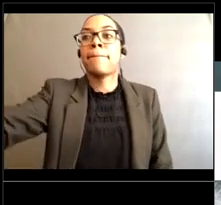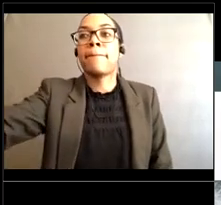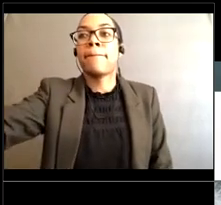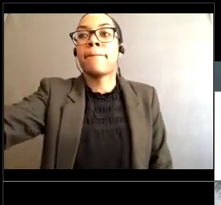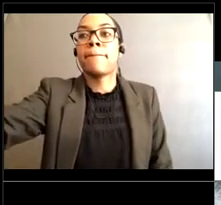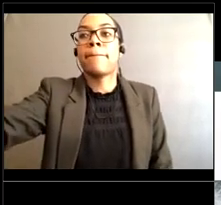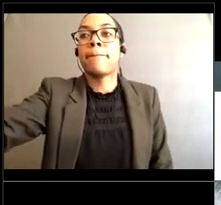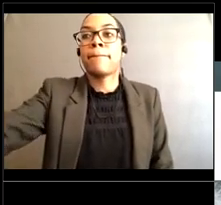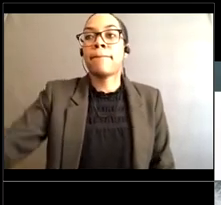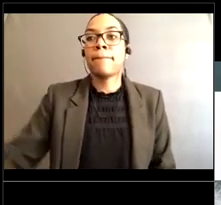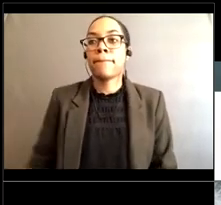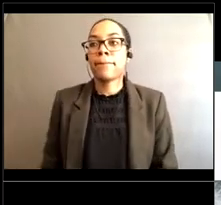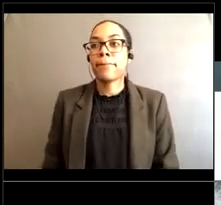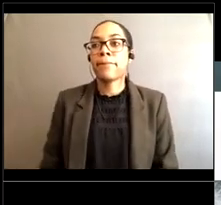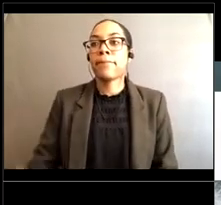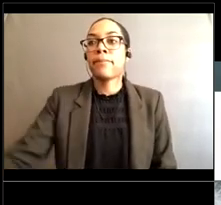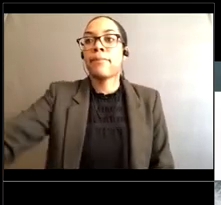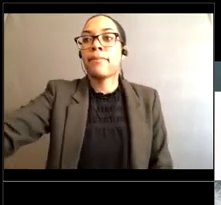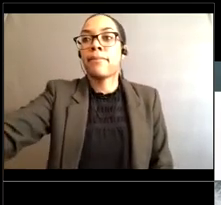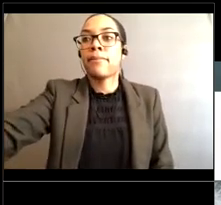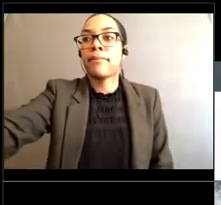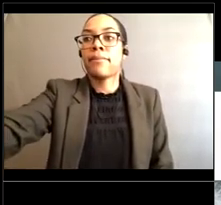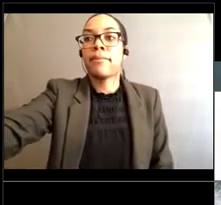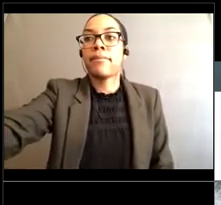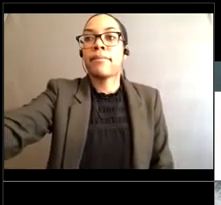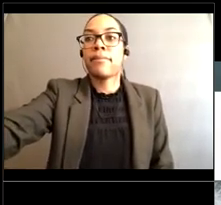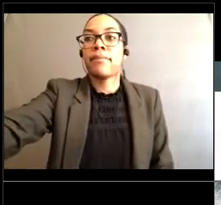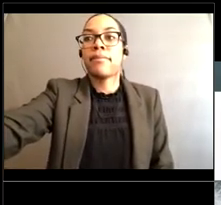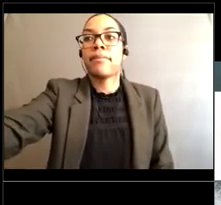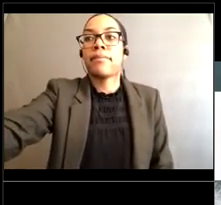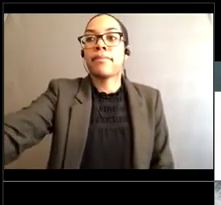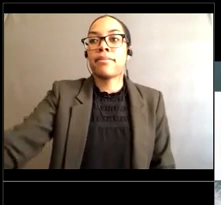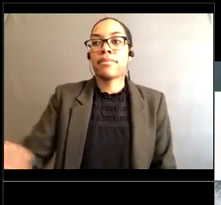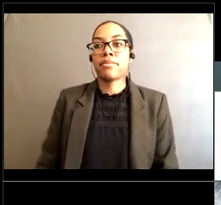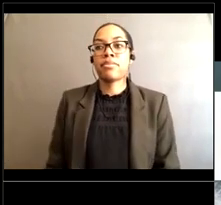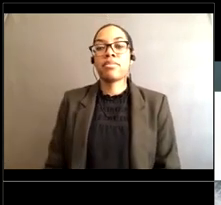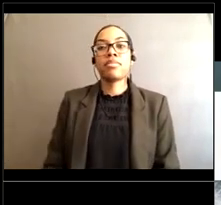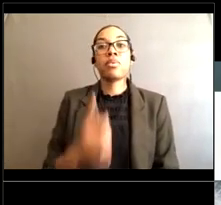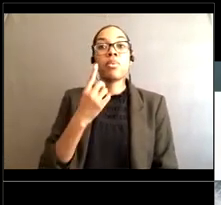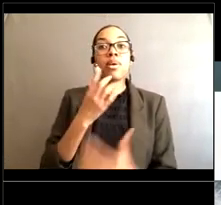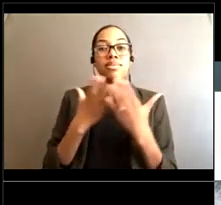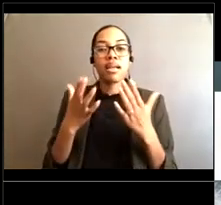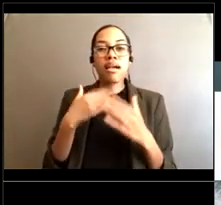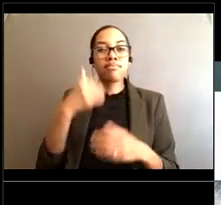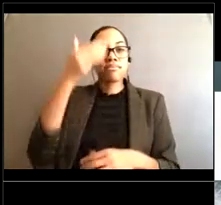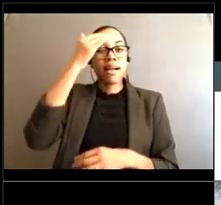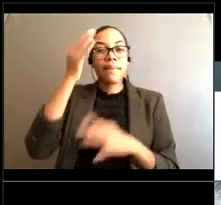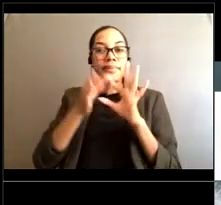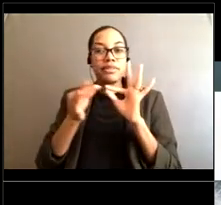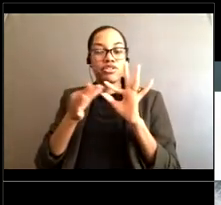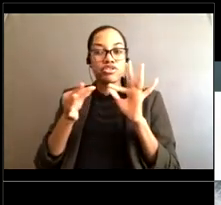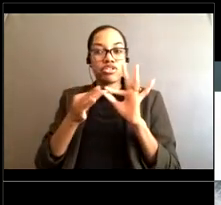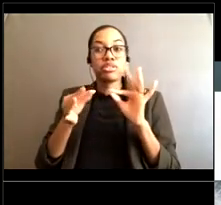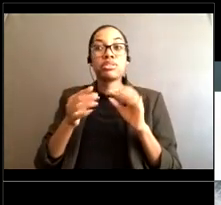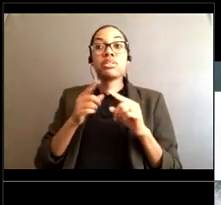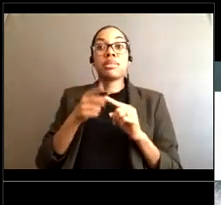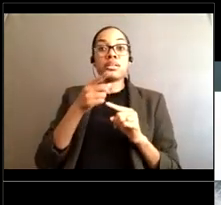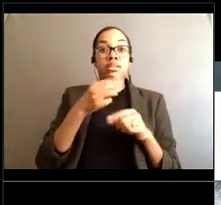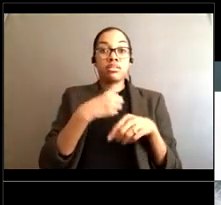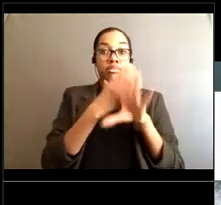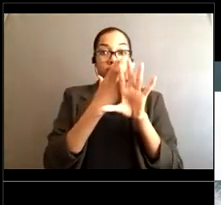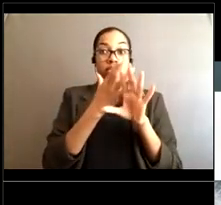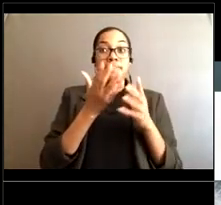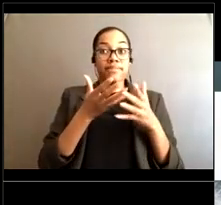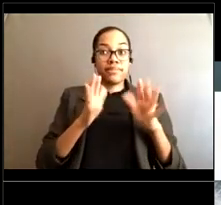While people are doing that there's something I forgot to mention earlier And that is that um following this webinar